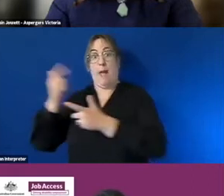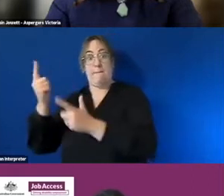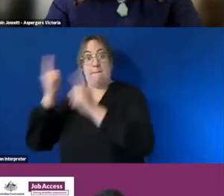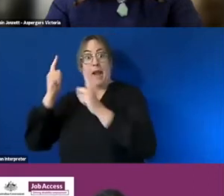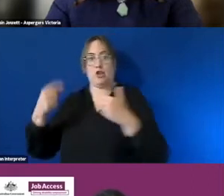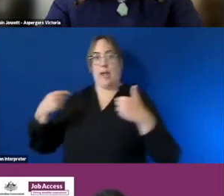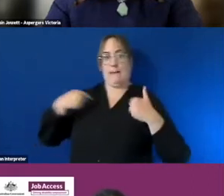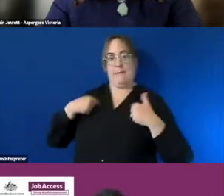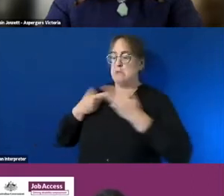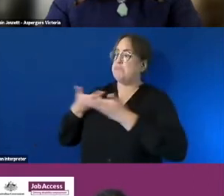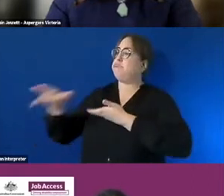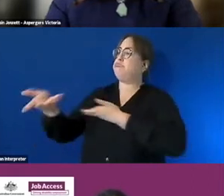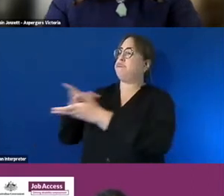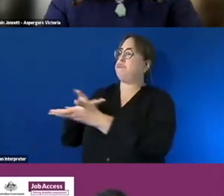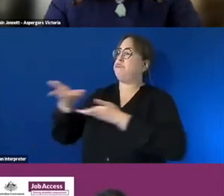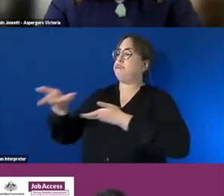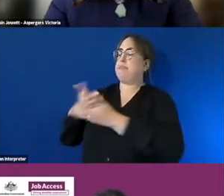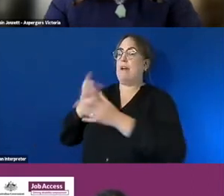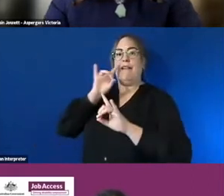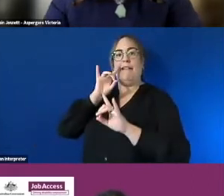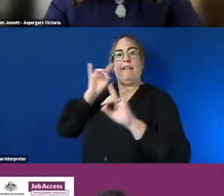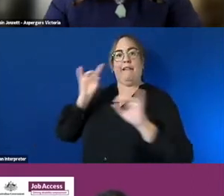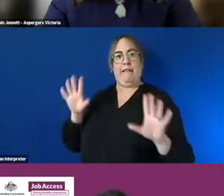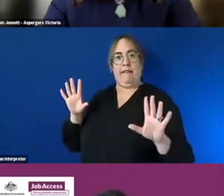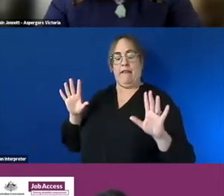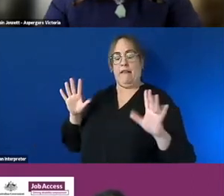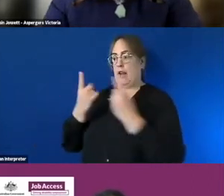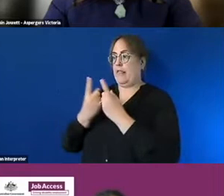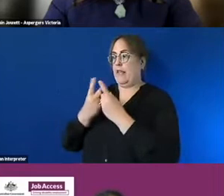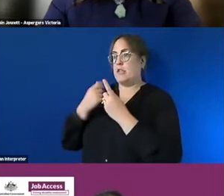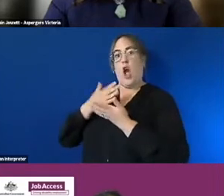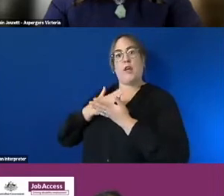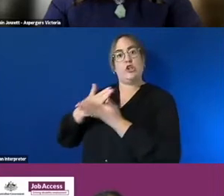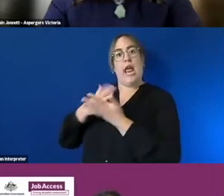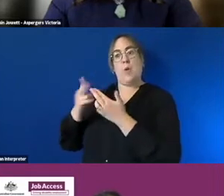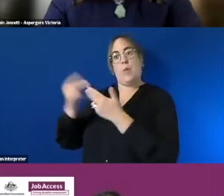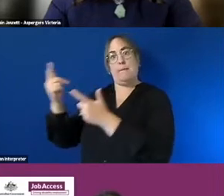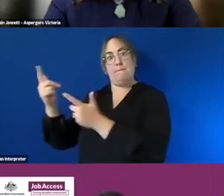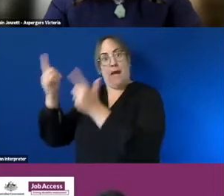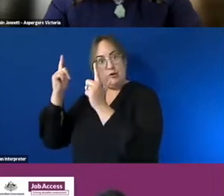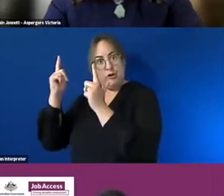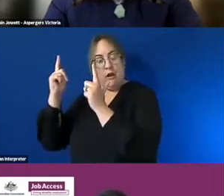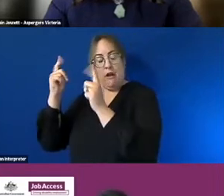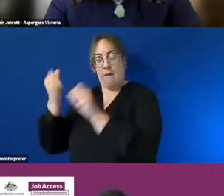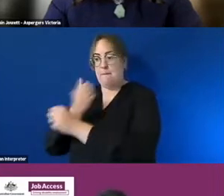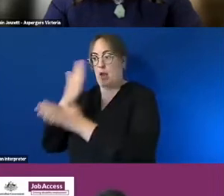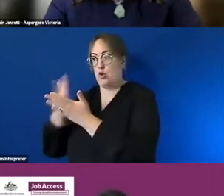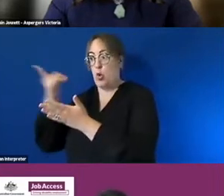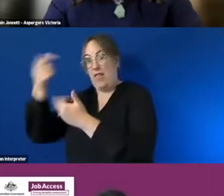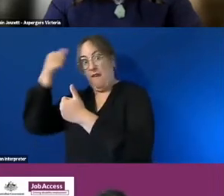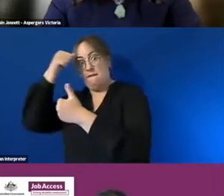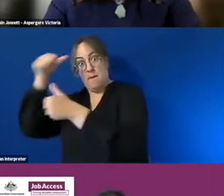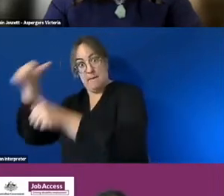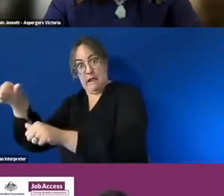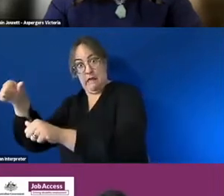i'm comfortable kind of um sharing with them um and kind of making sure they're familiar with the process